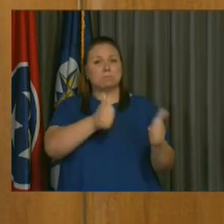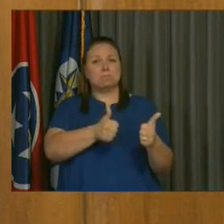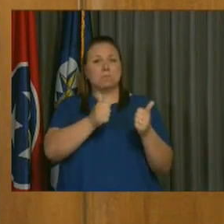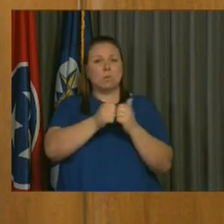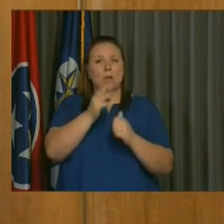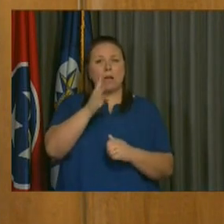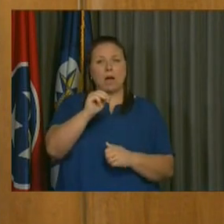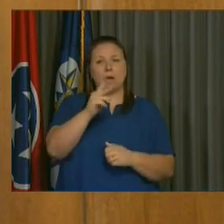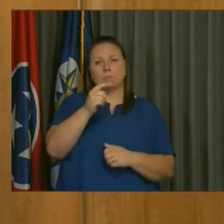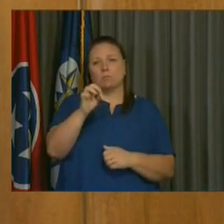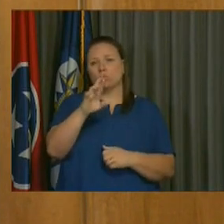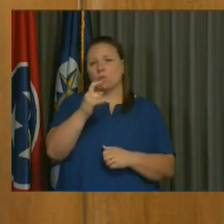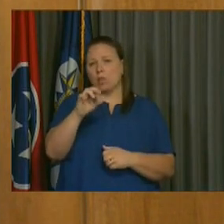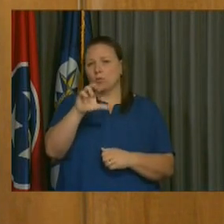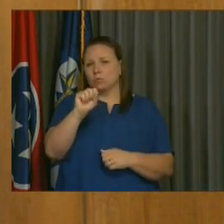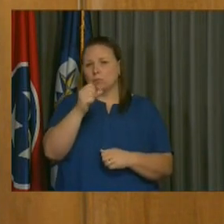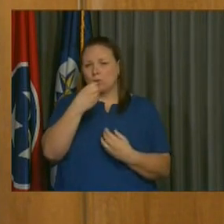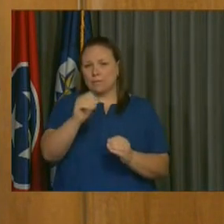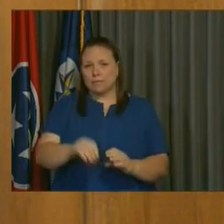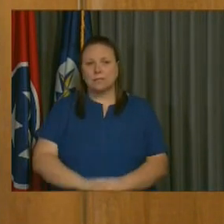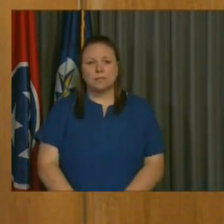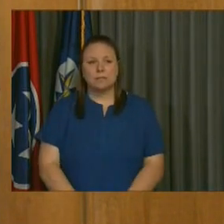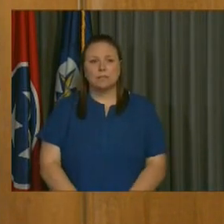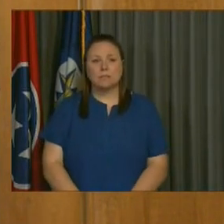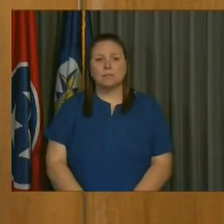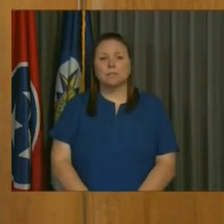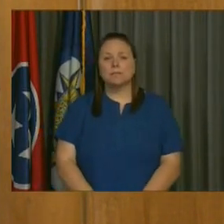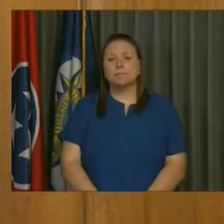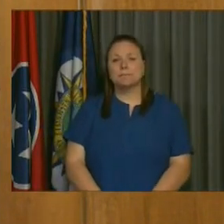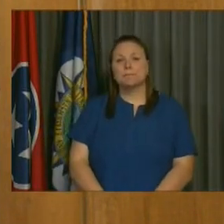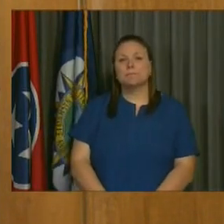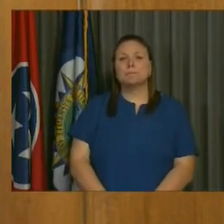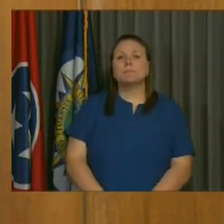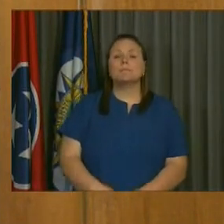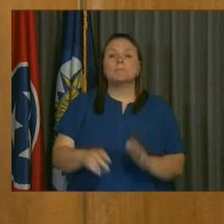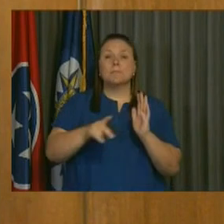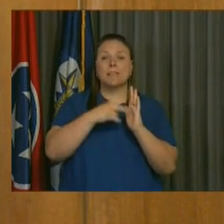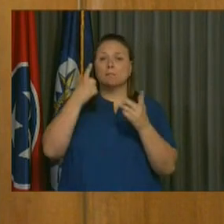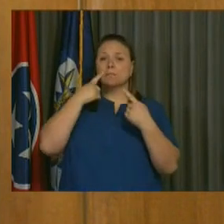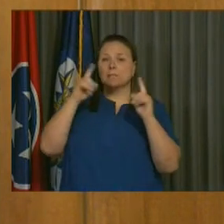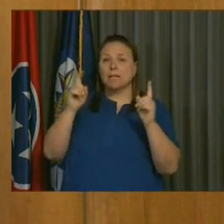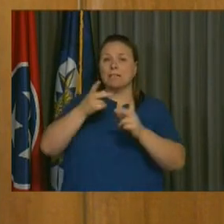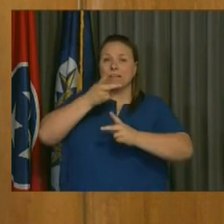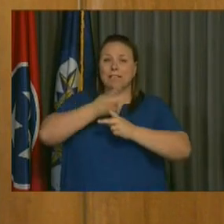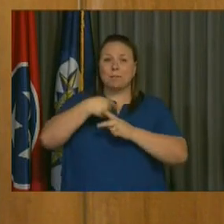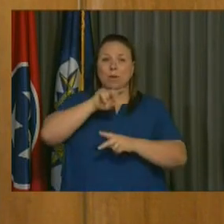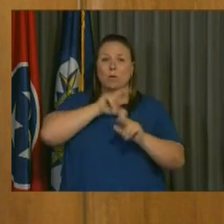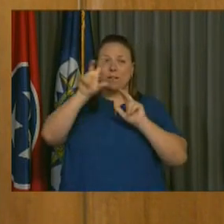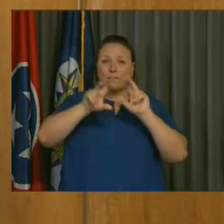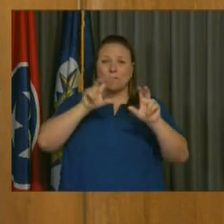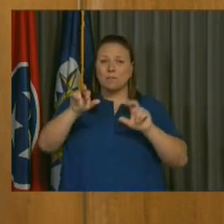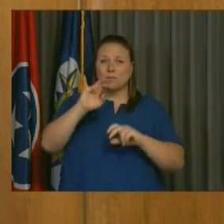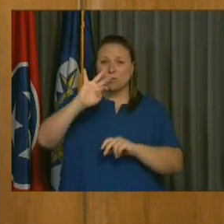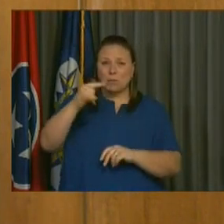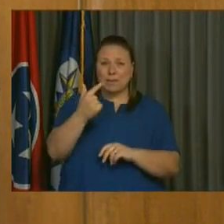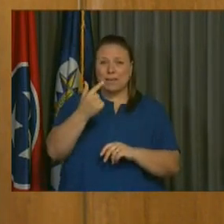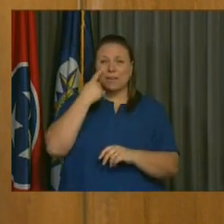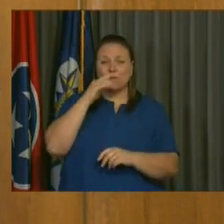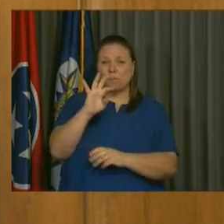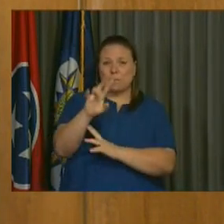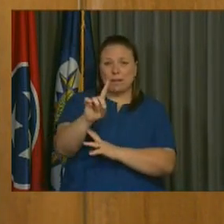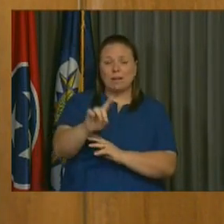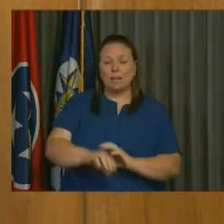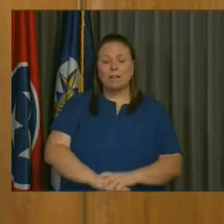Comptroller's Office. Second, we have been successful in maintaining Metro's investment rating for its bonds.